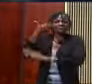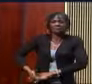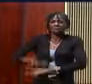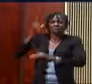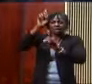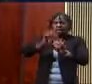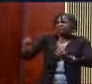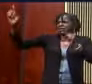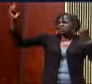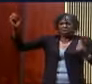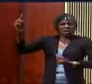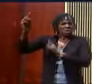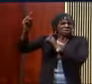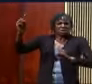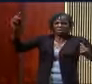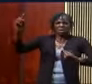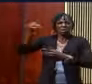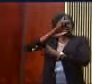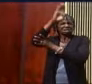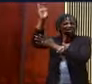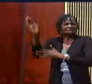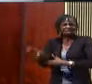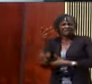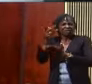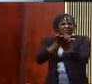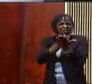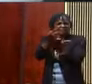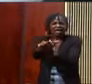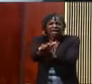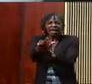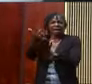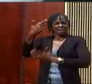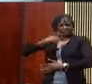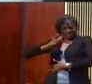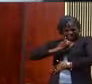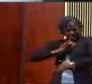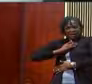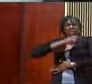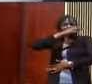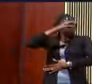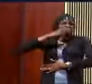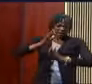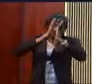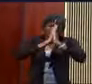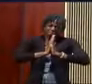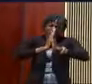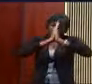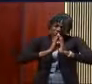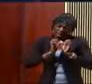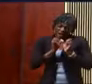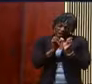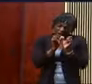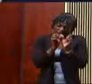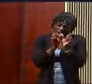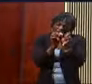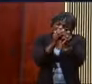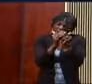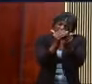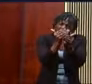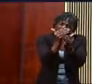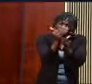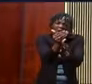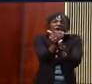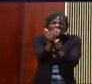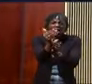to leave me, never ever come short of his word. I've got to fast and pray, stay in the narrow way, keep